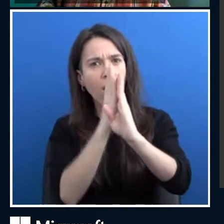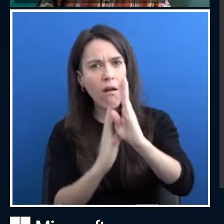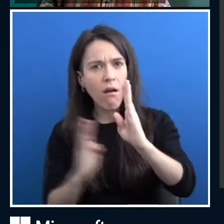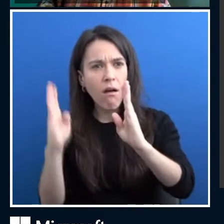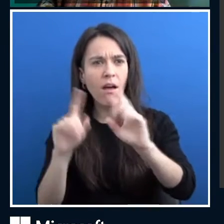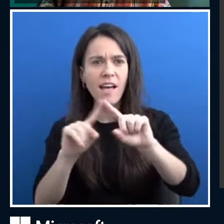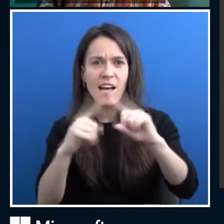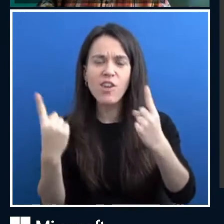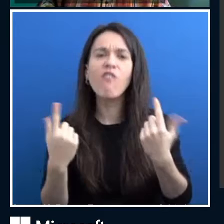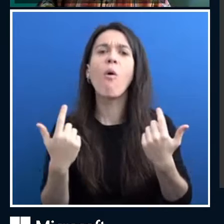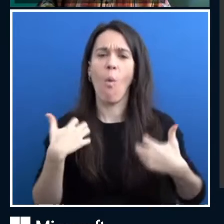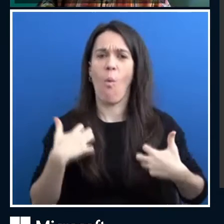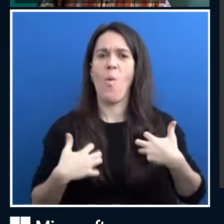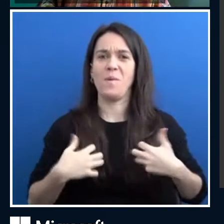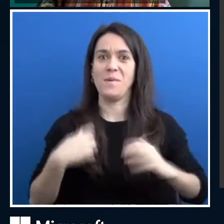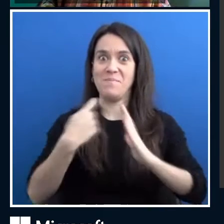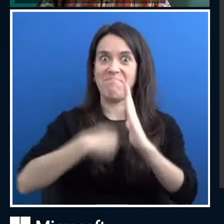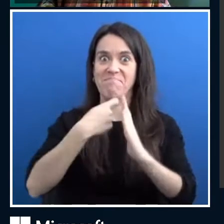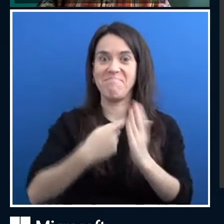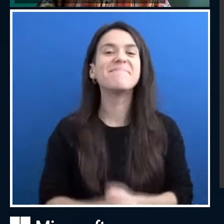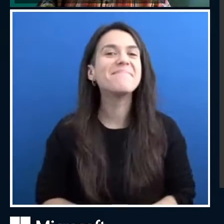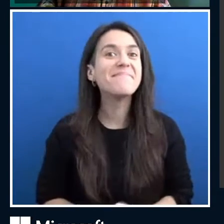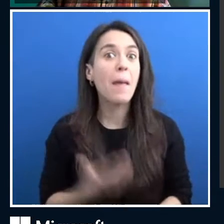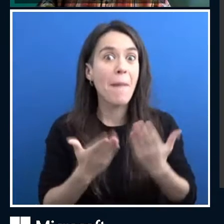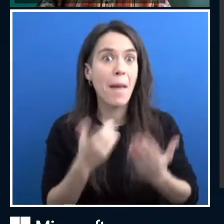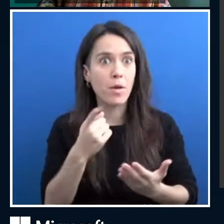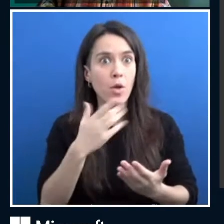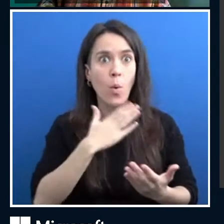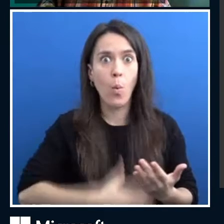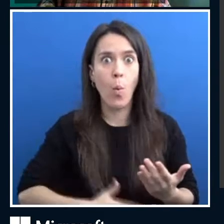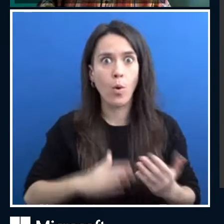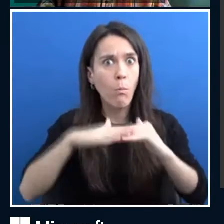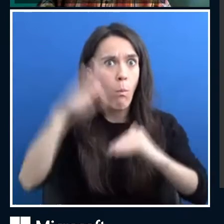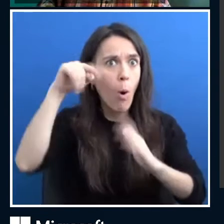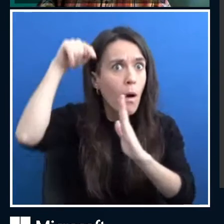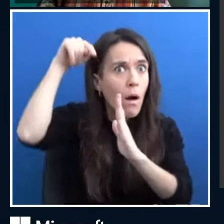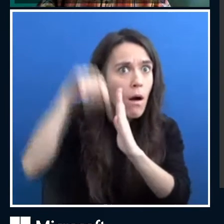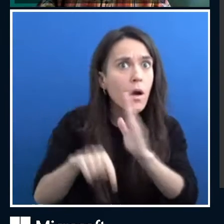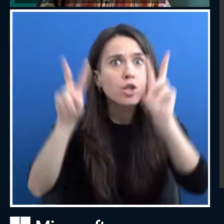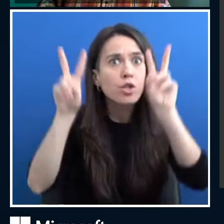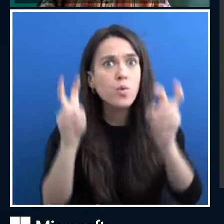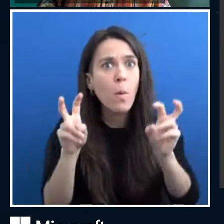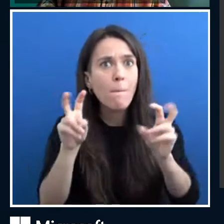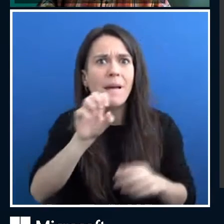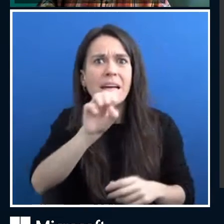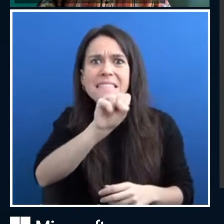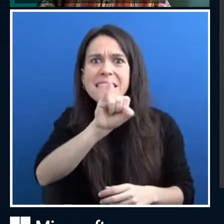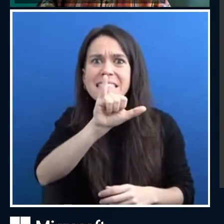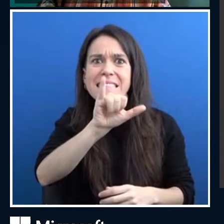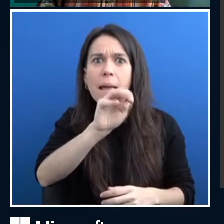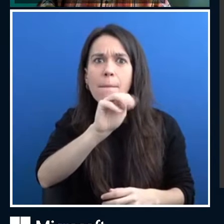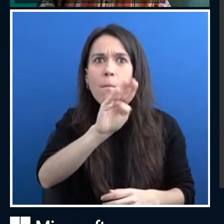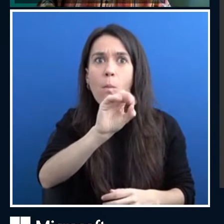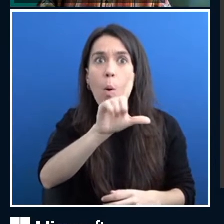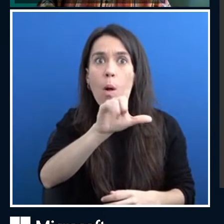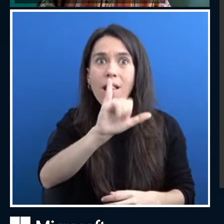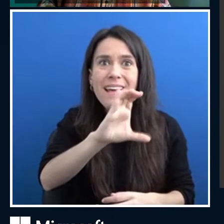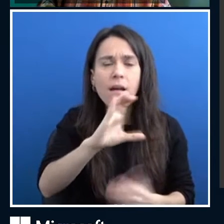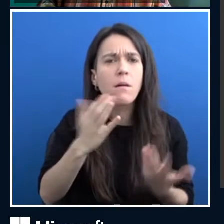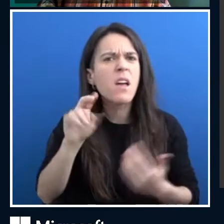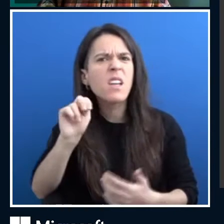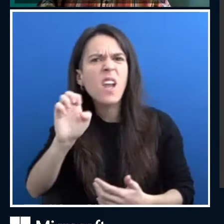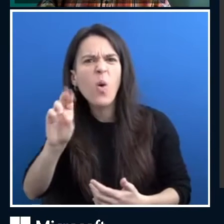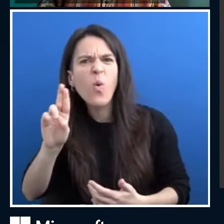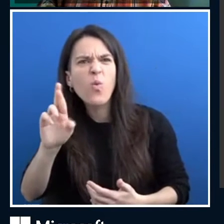if you want to know more about symbolic meets neural AI, the state of the art and the future of AI, in about, just looking at my clock,